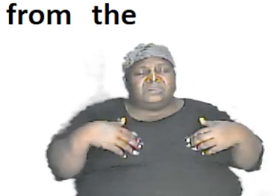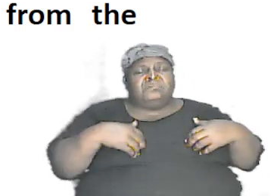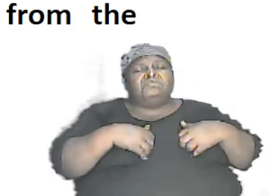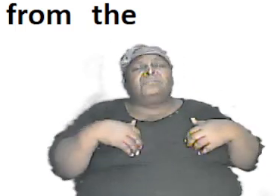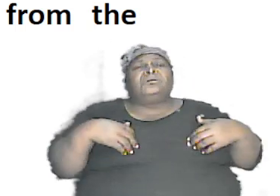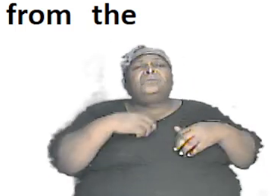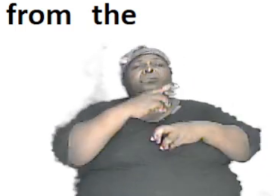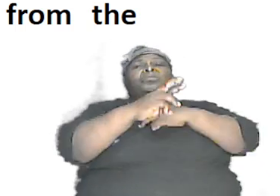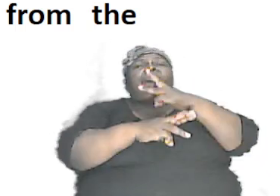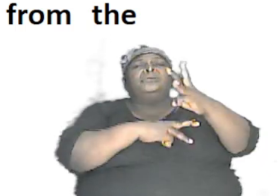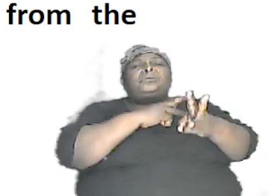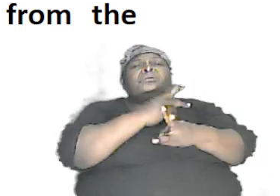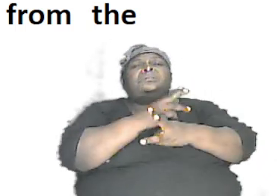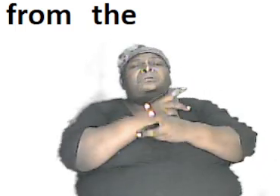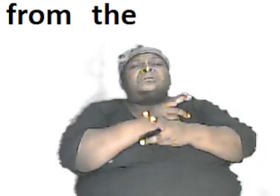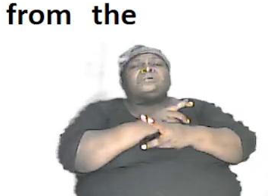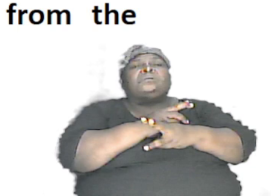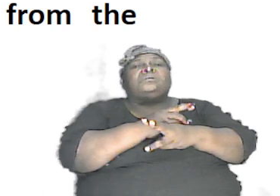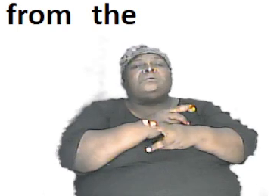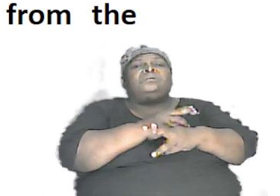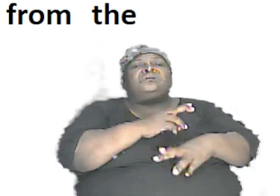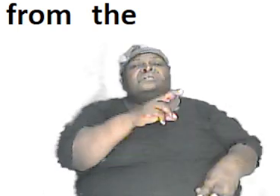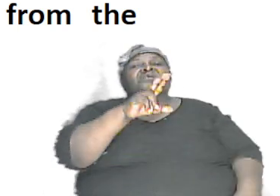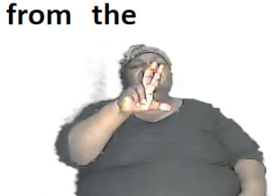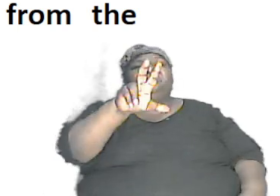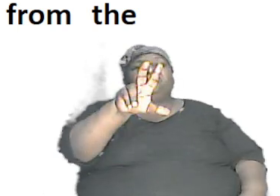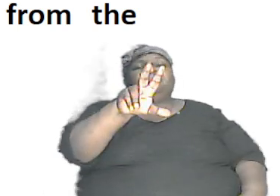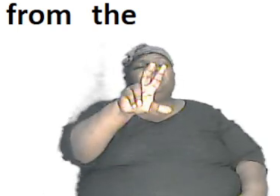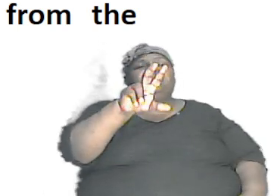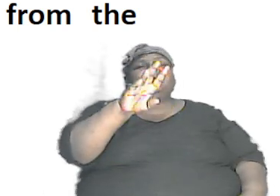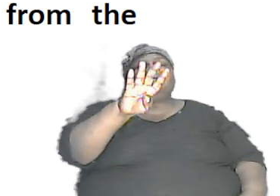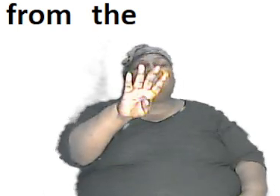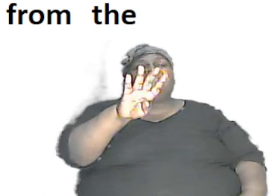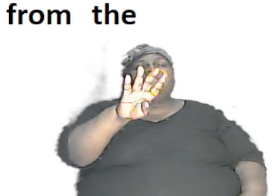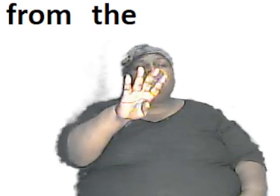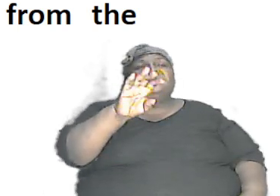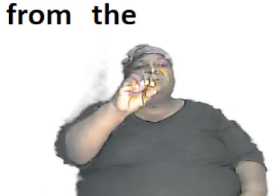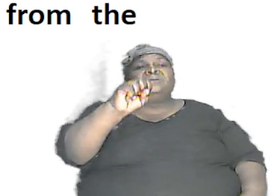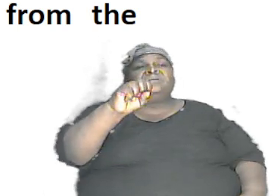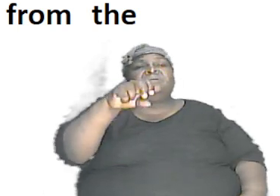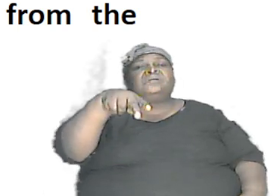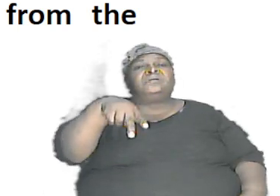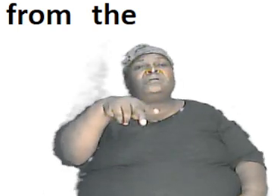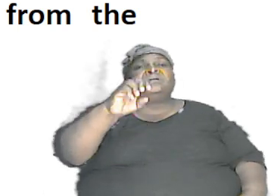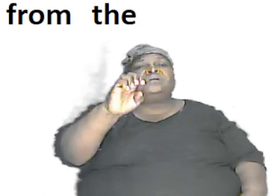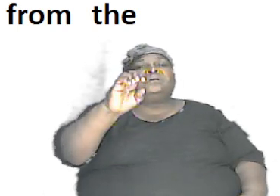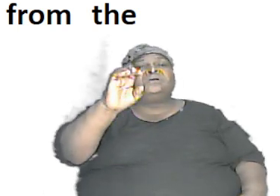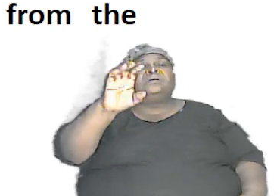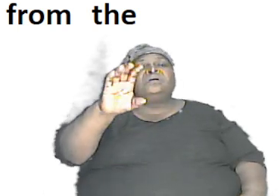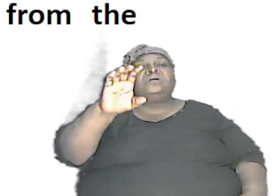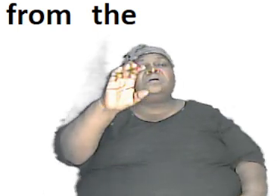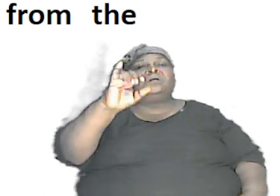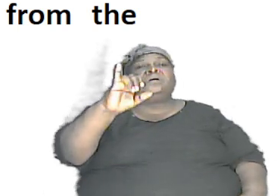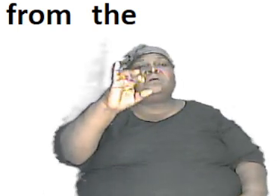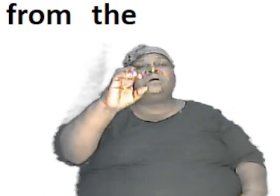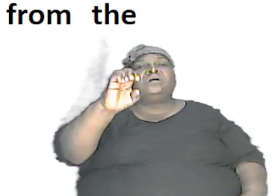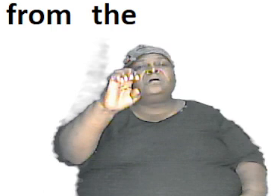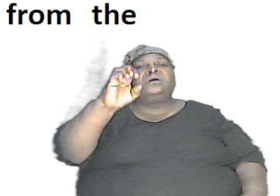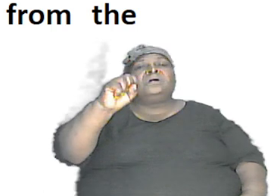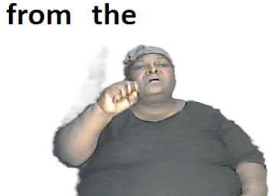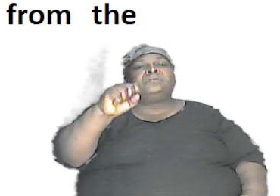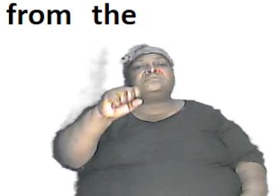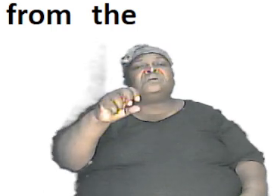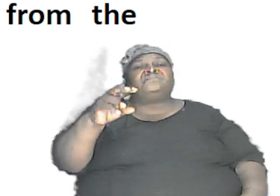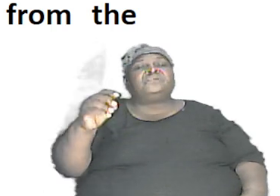there are 34 about 34 species of dogs but there is something I want us to